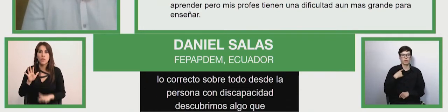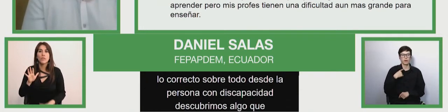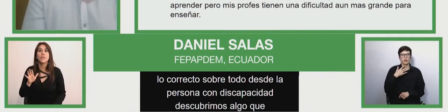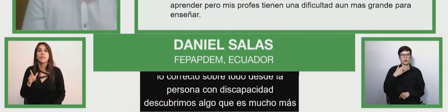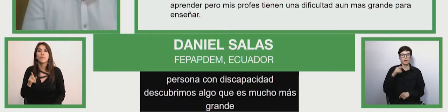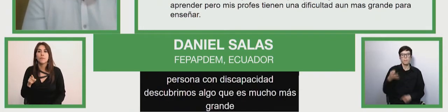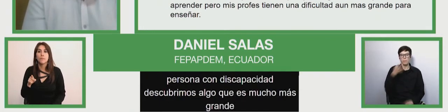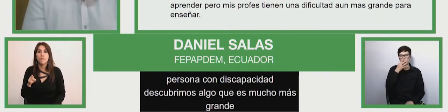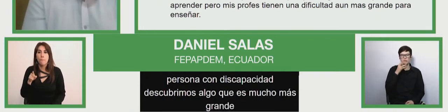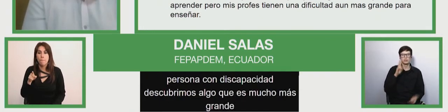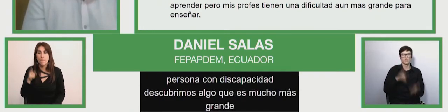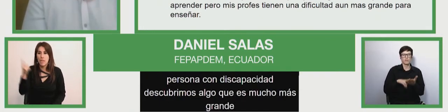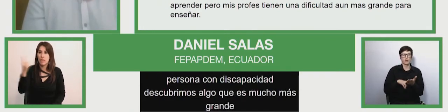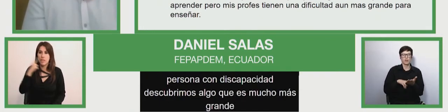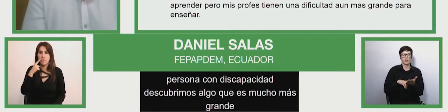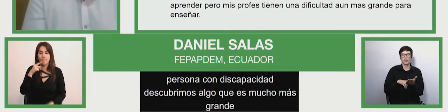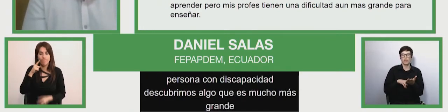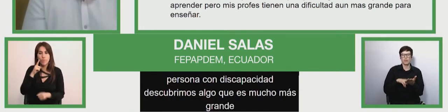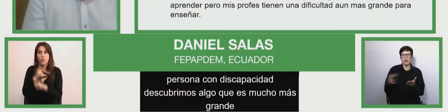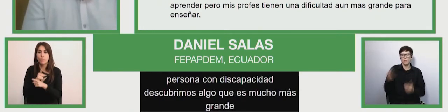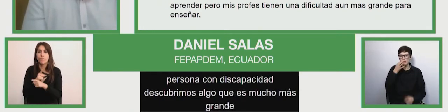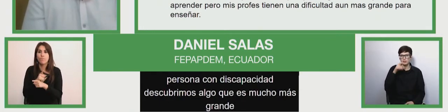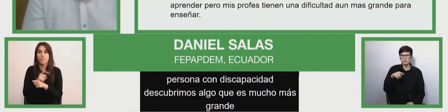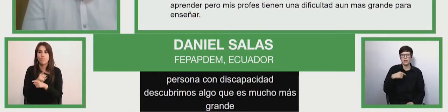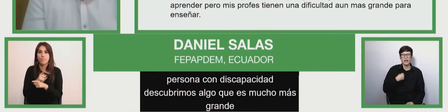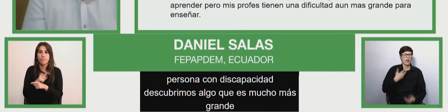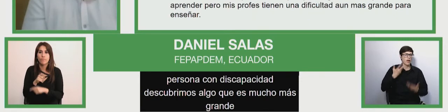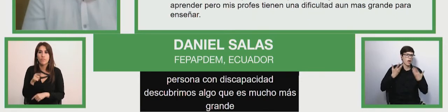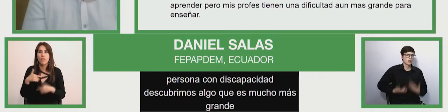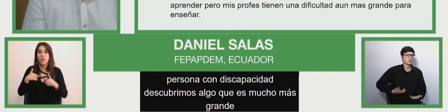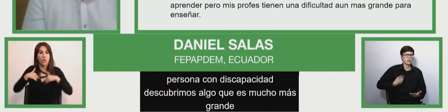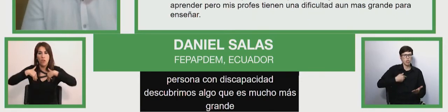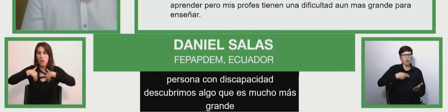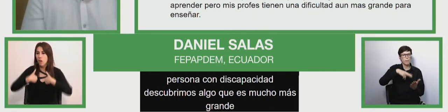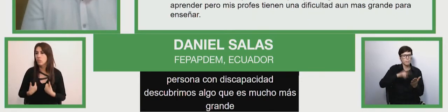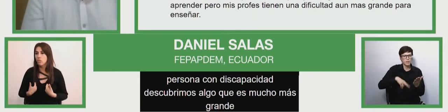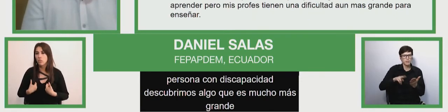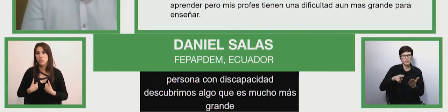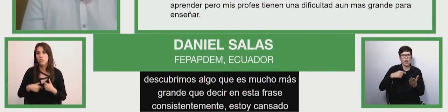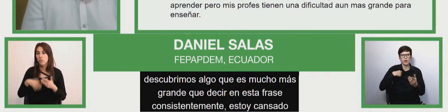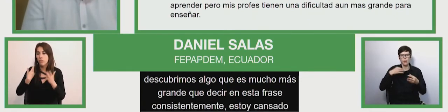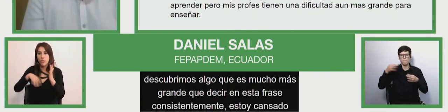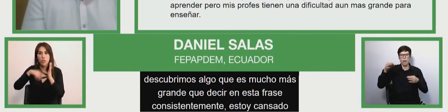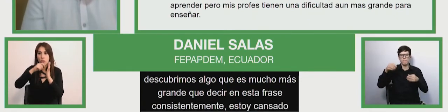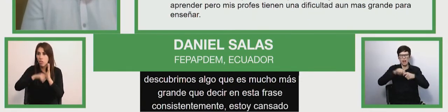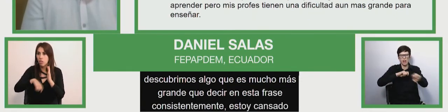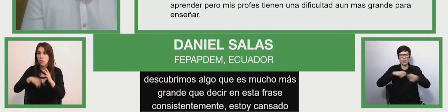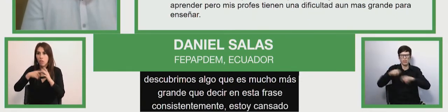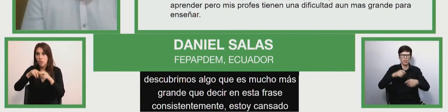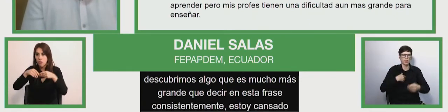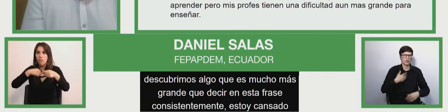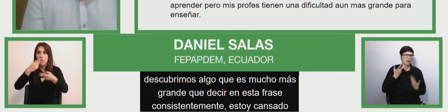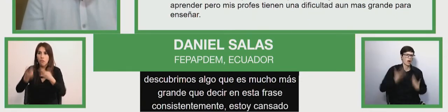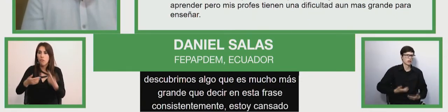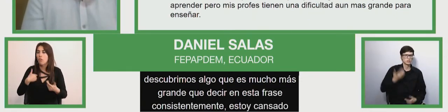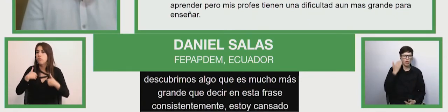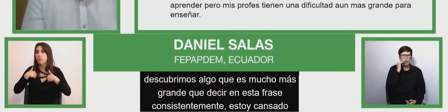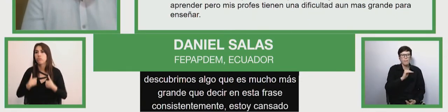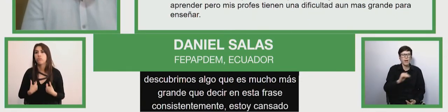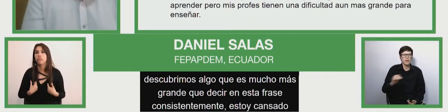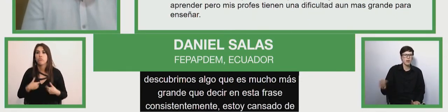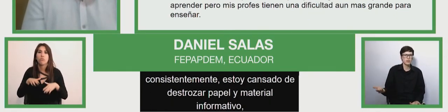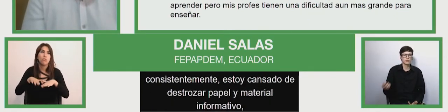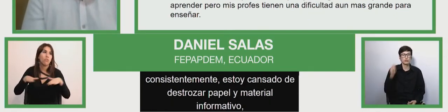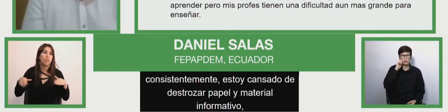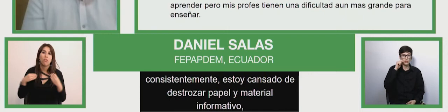i'm tired of painting or cutting paper and childish activities what would this take us that to a certain point there was no